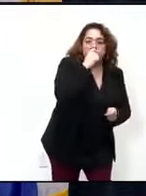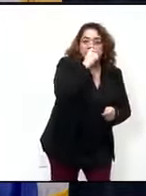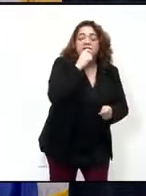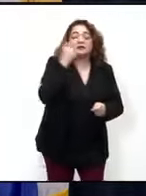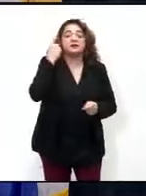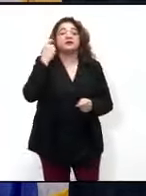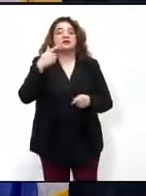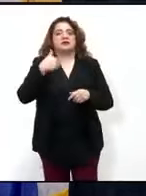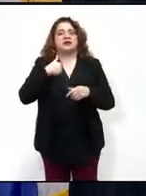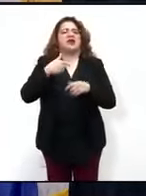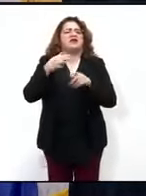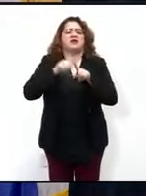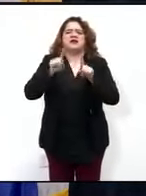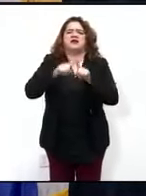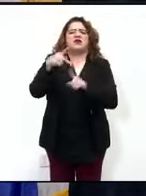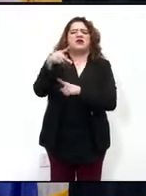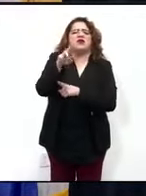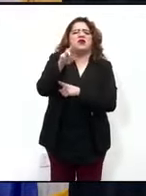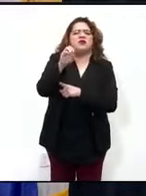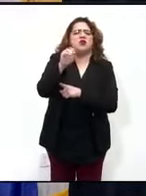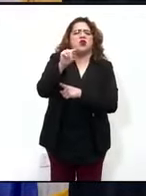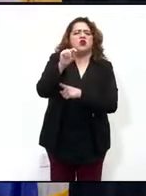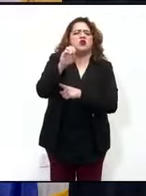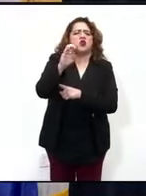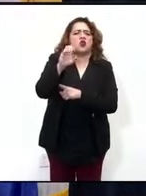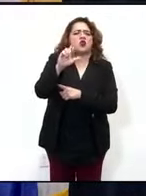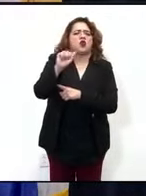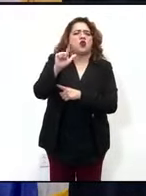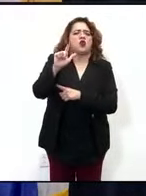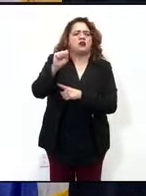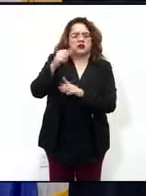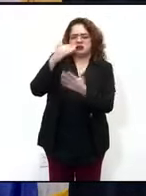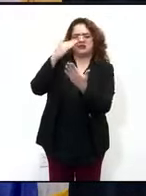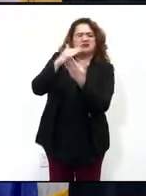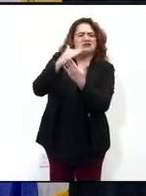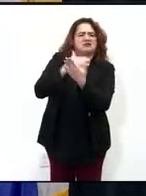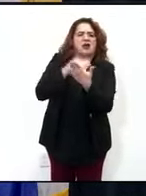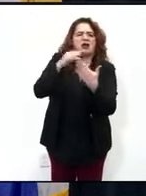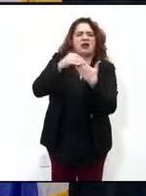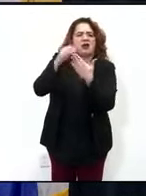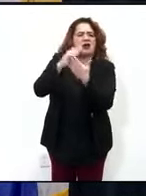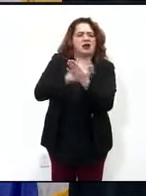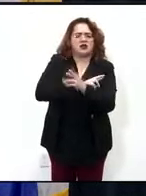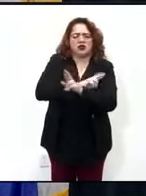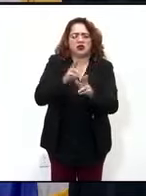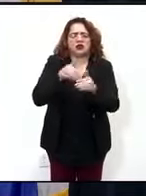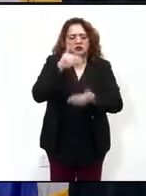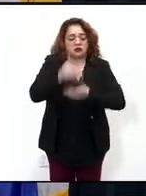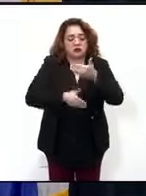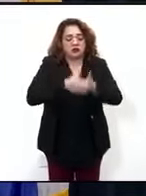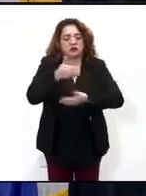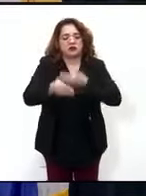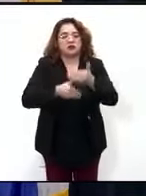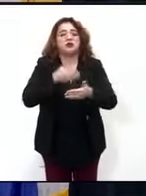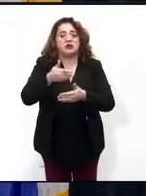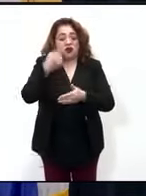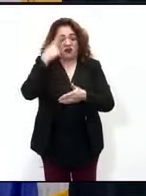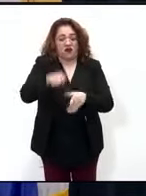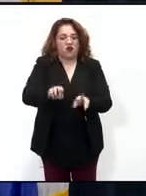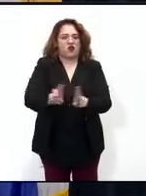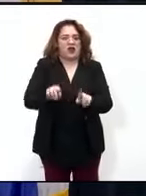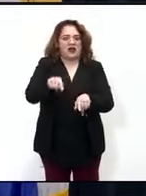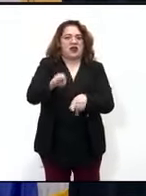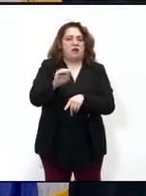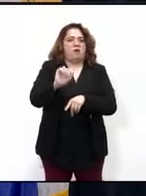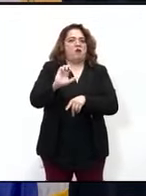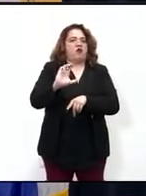to bring our students back safely we look forward to beginning that process on March 29th with our our TK through fifth grade students. I